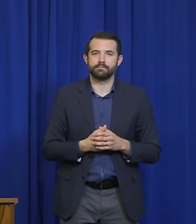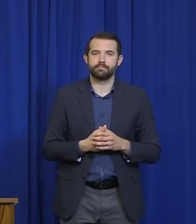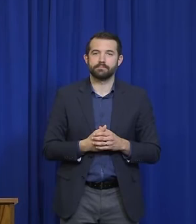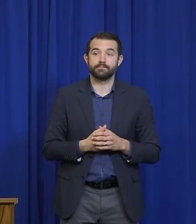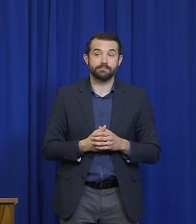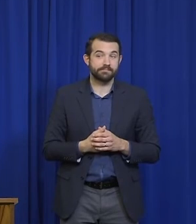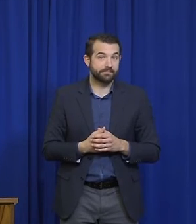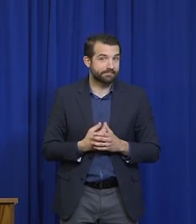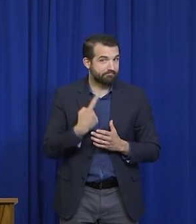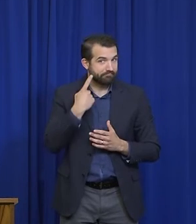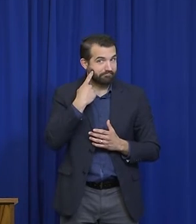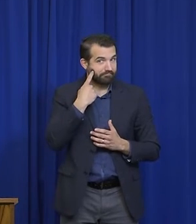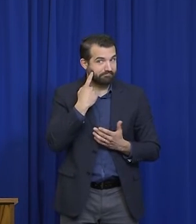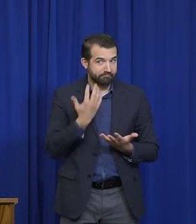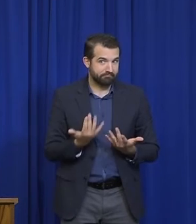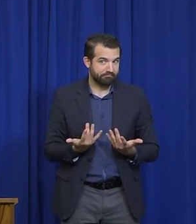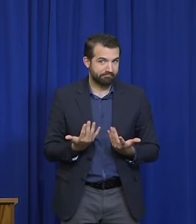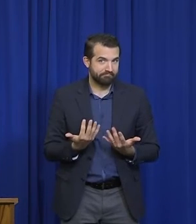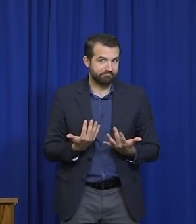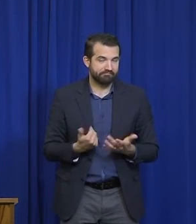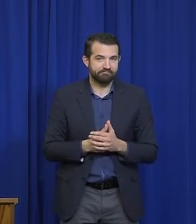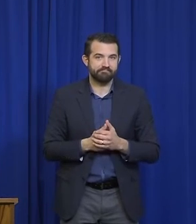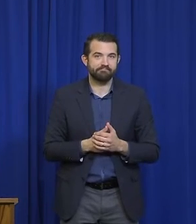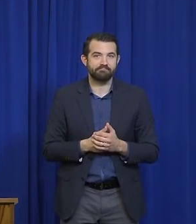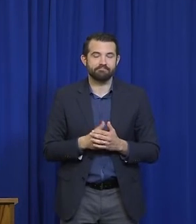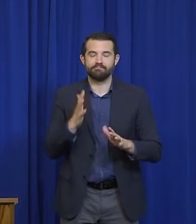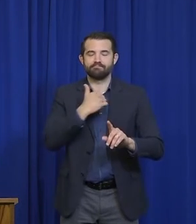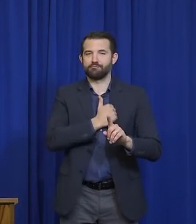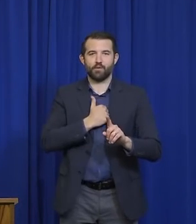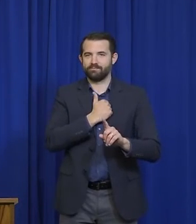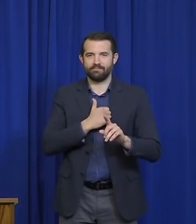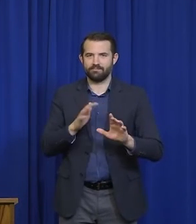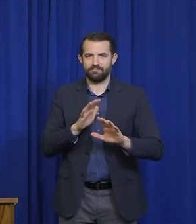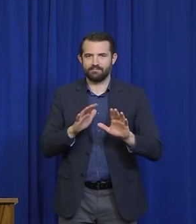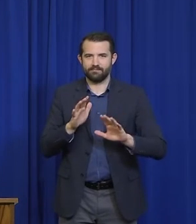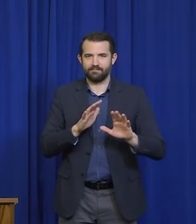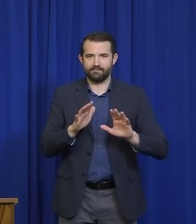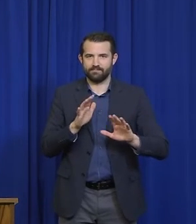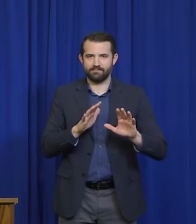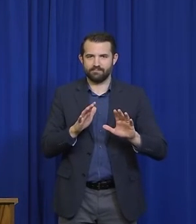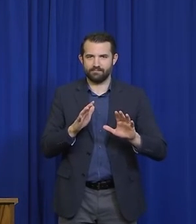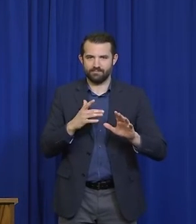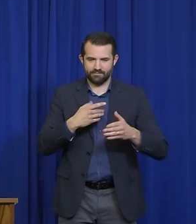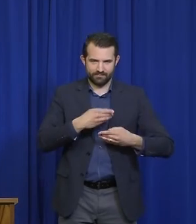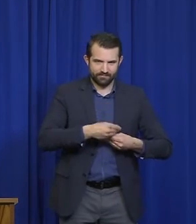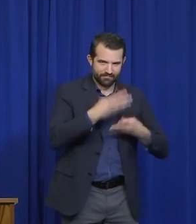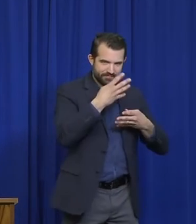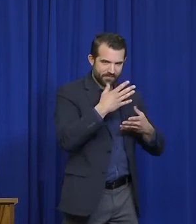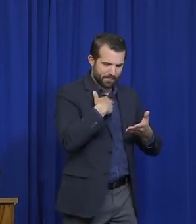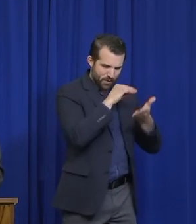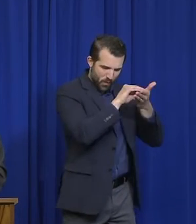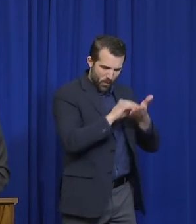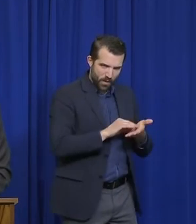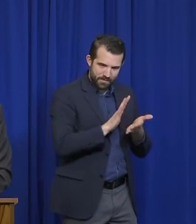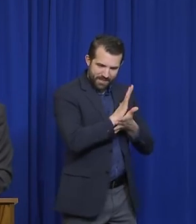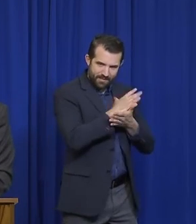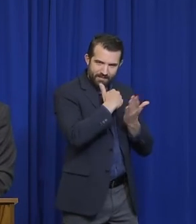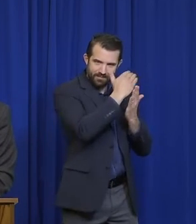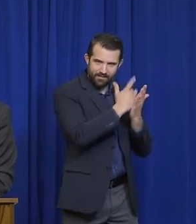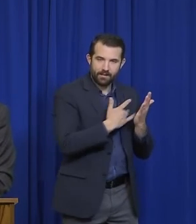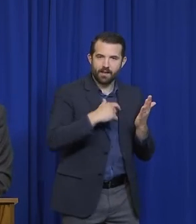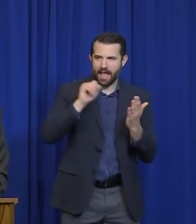You're live, Phil. Go for it. Sorry about that. I had to call up my notes here. I have a question for each of you, of course.